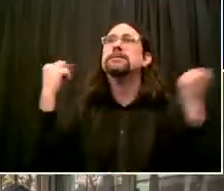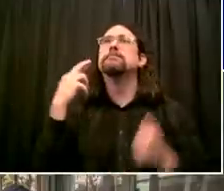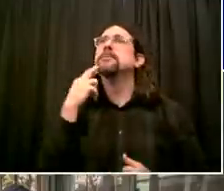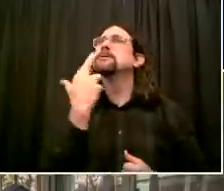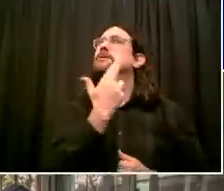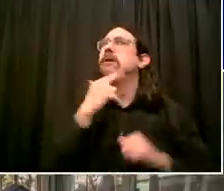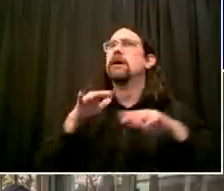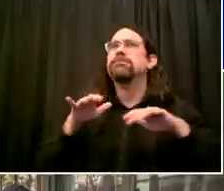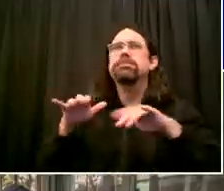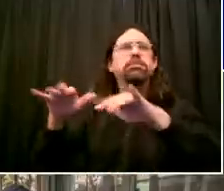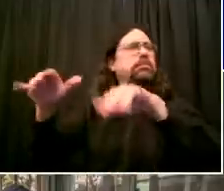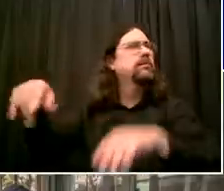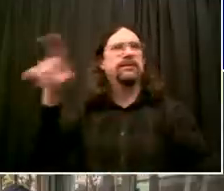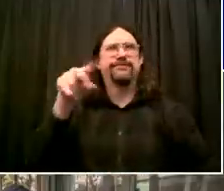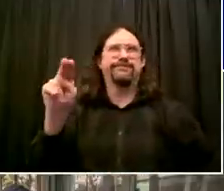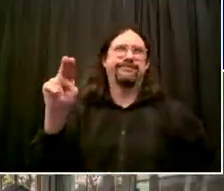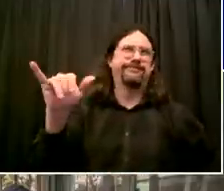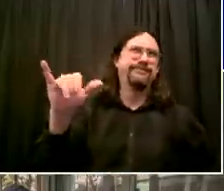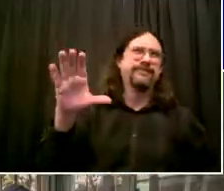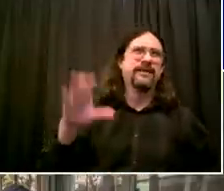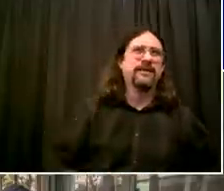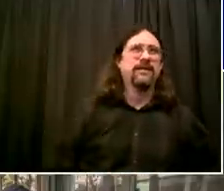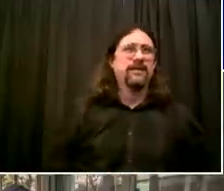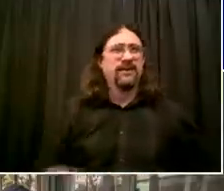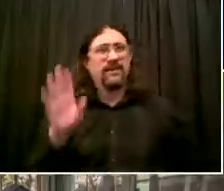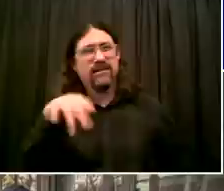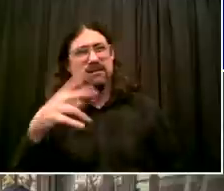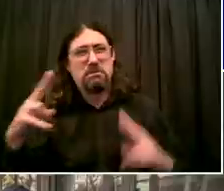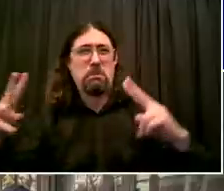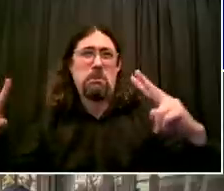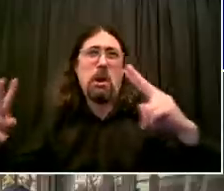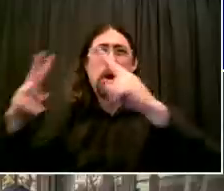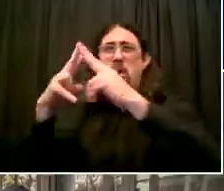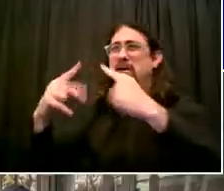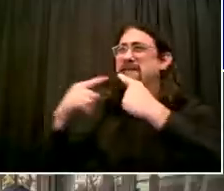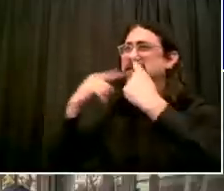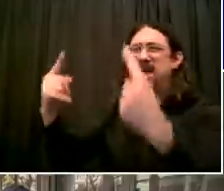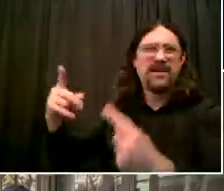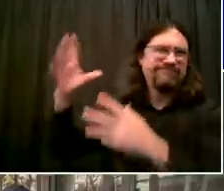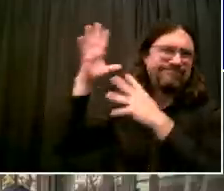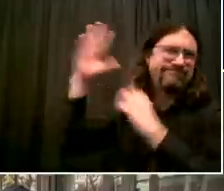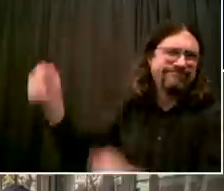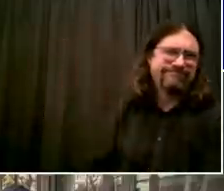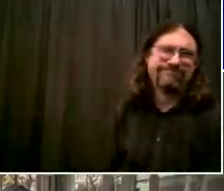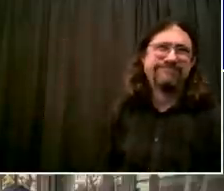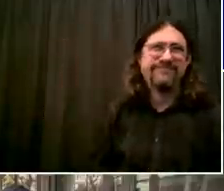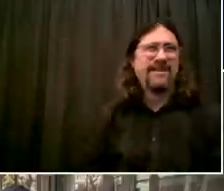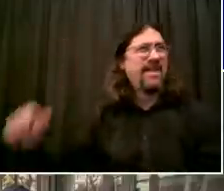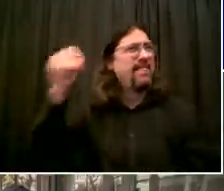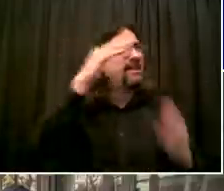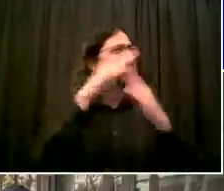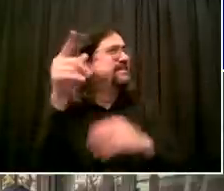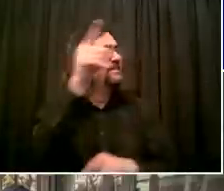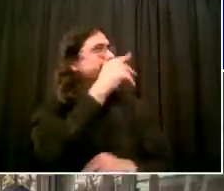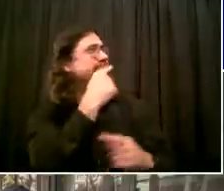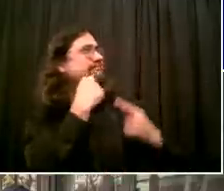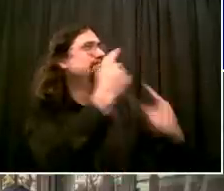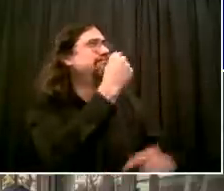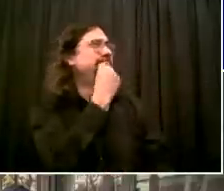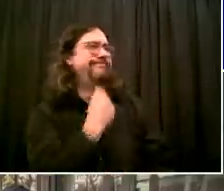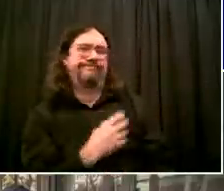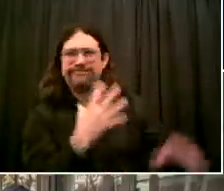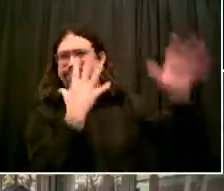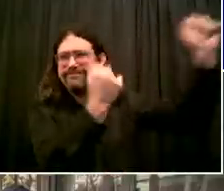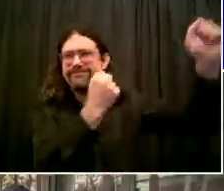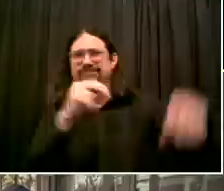restaurant city in the world. And our restaurants, folks have fought and struggled. Look,